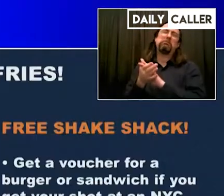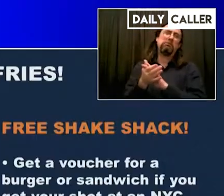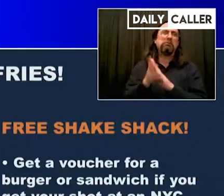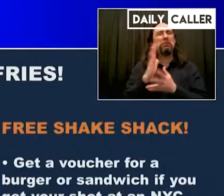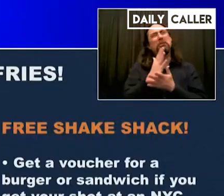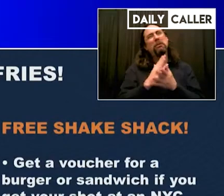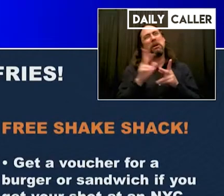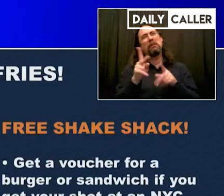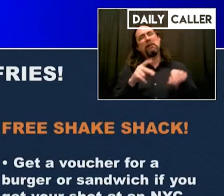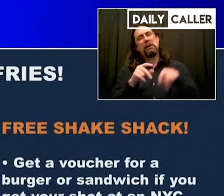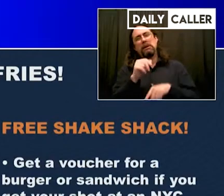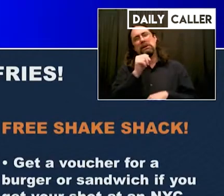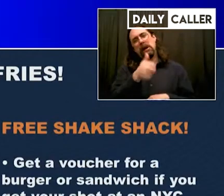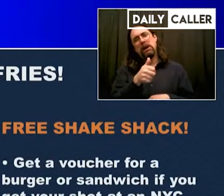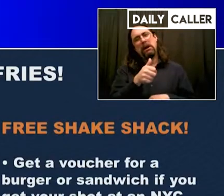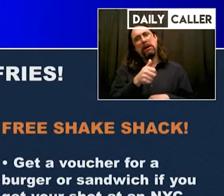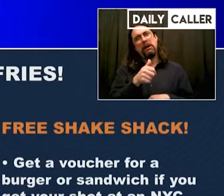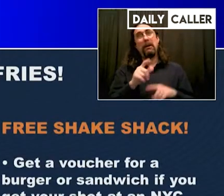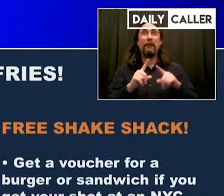vaccination. Mmm.